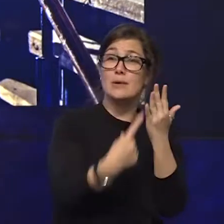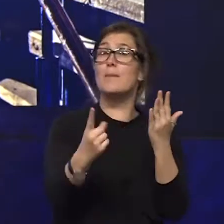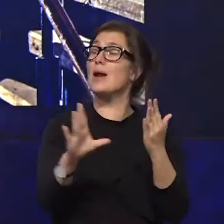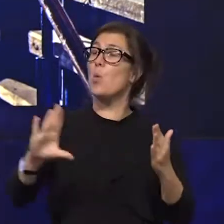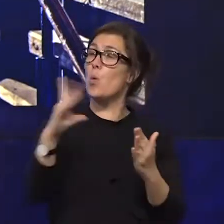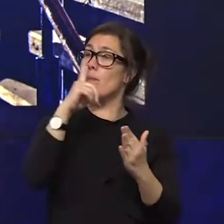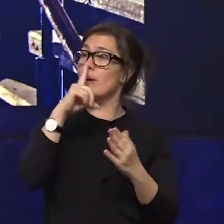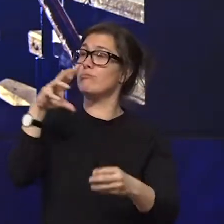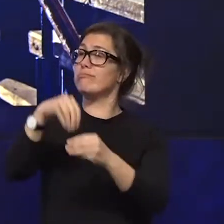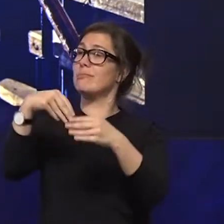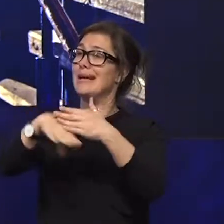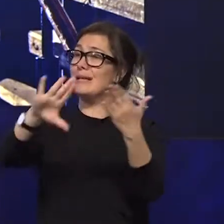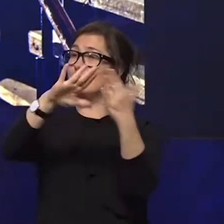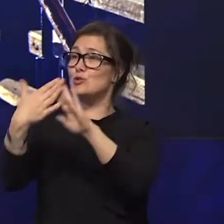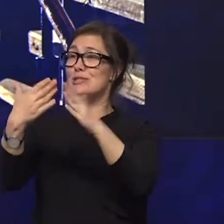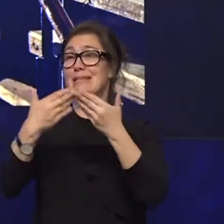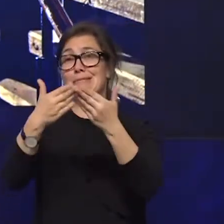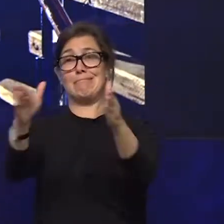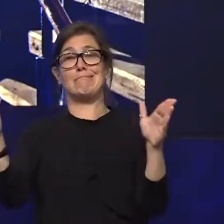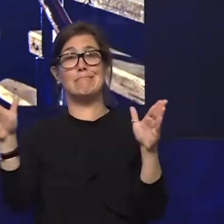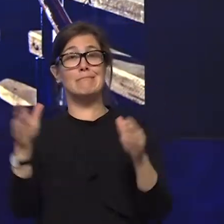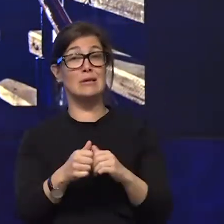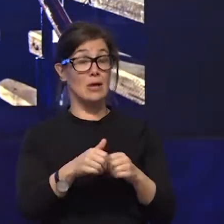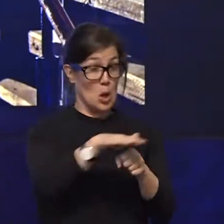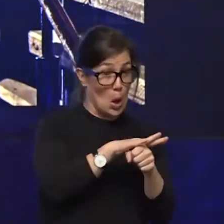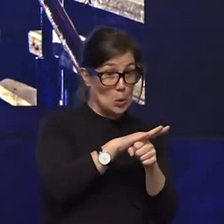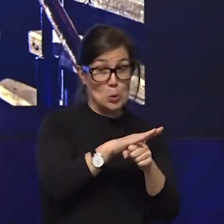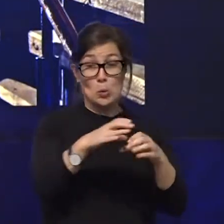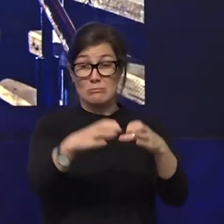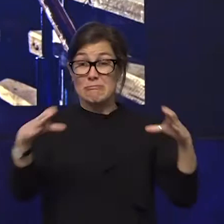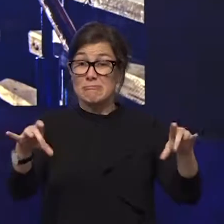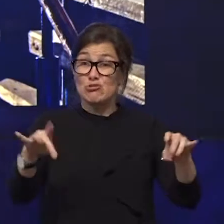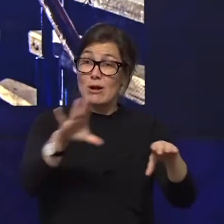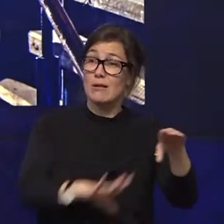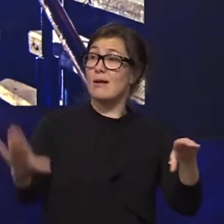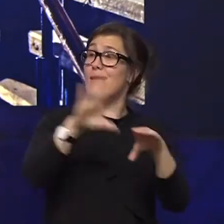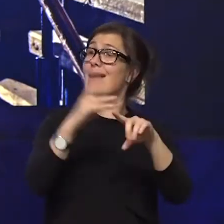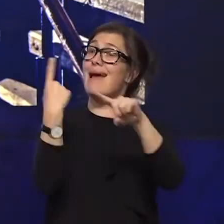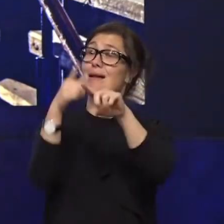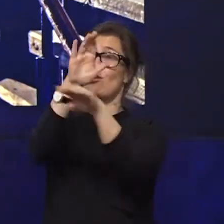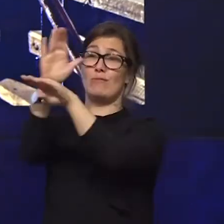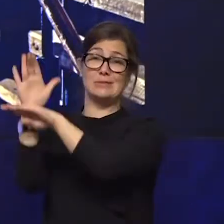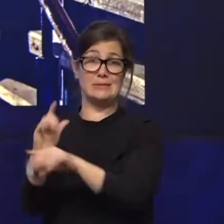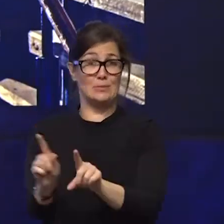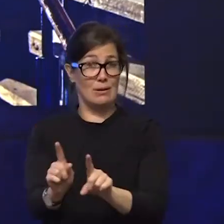in our society in our community both locally nationally and indeed internationally